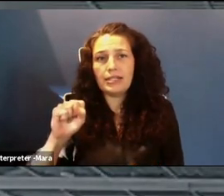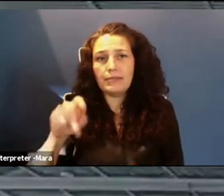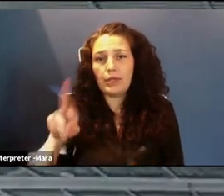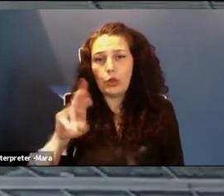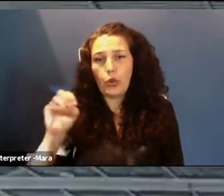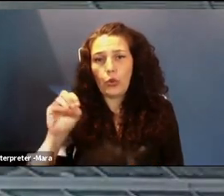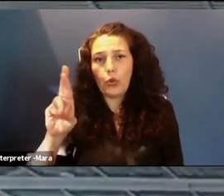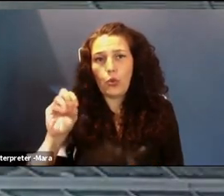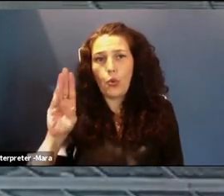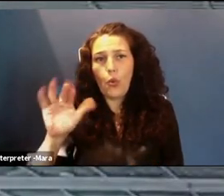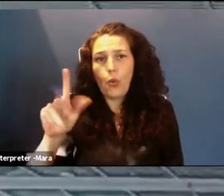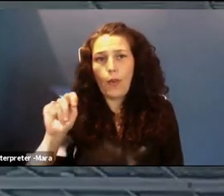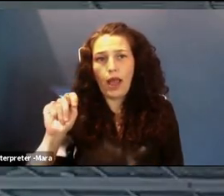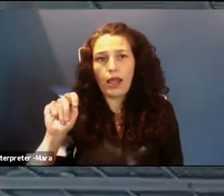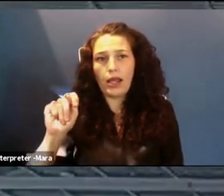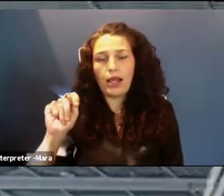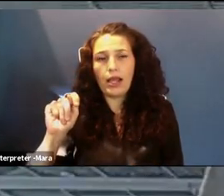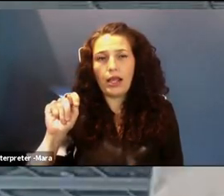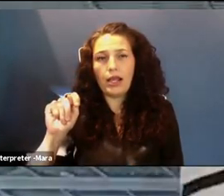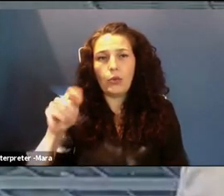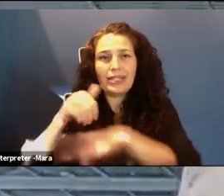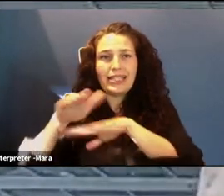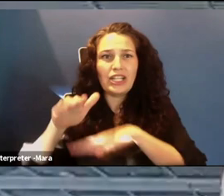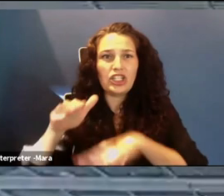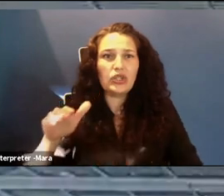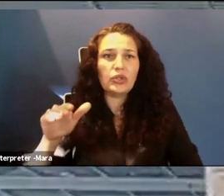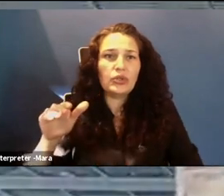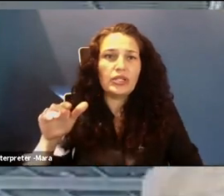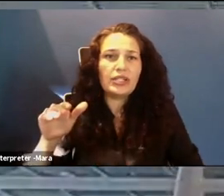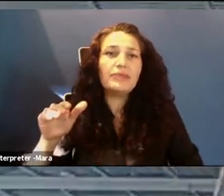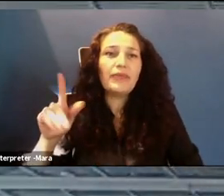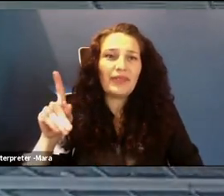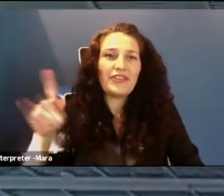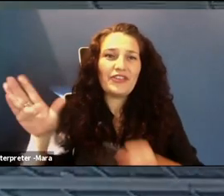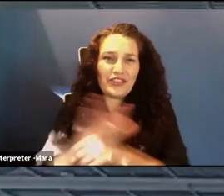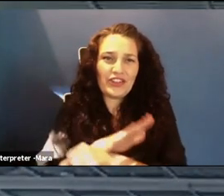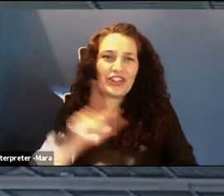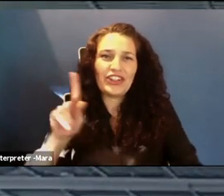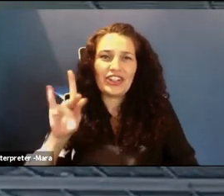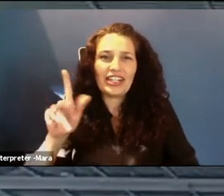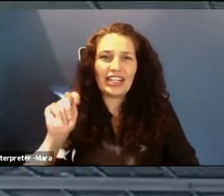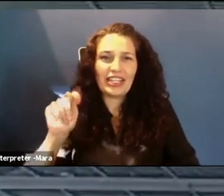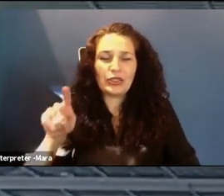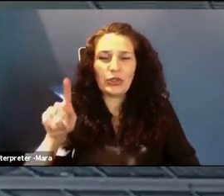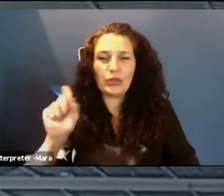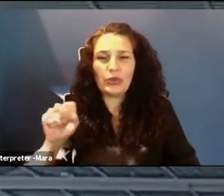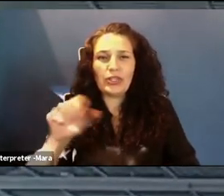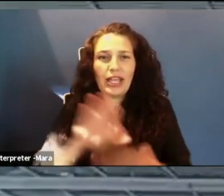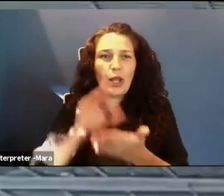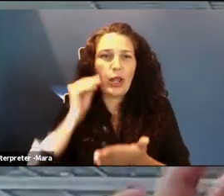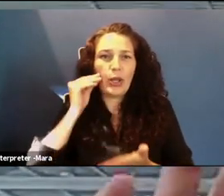So we will send you a full kit that has everything you need to do to learn cybersecurity